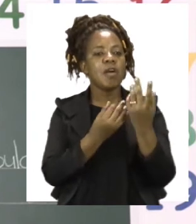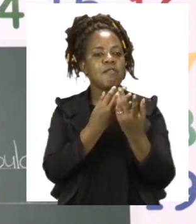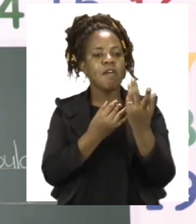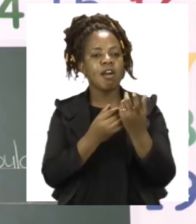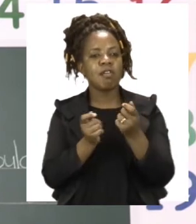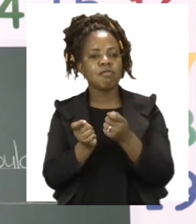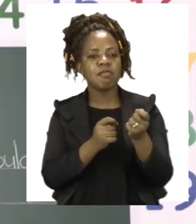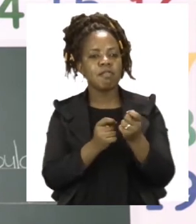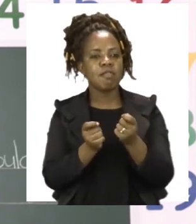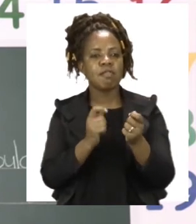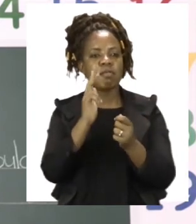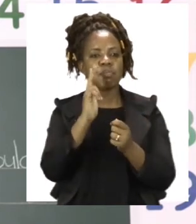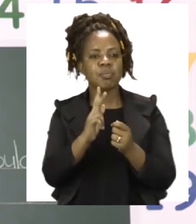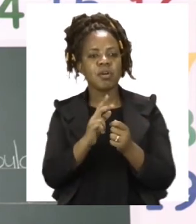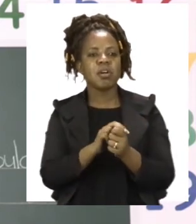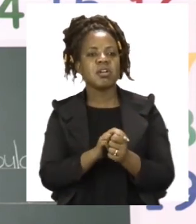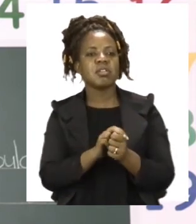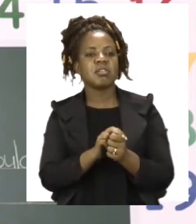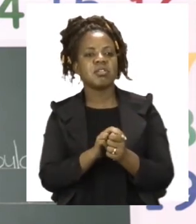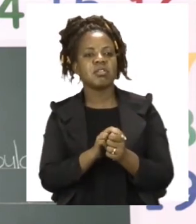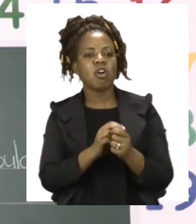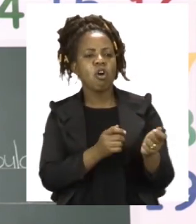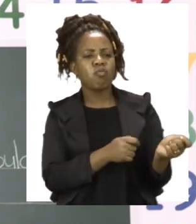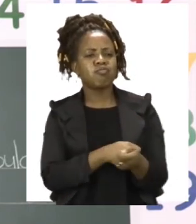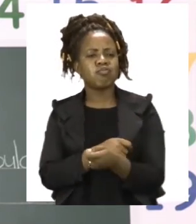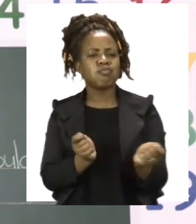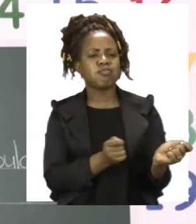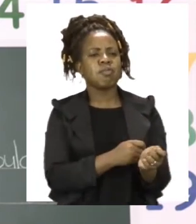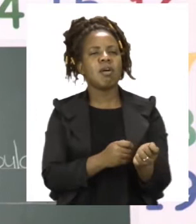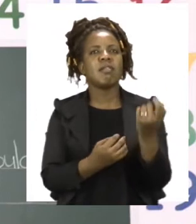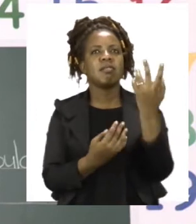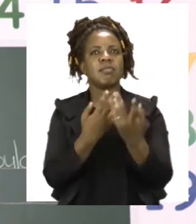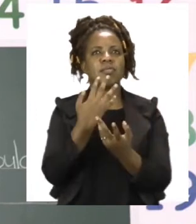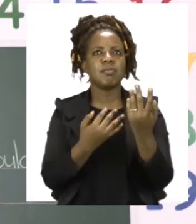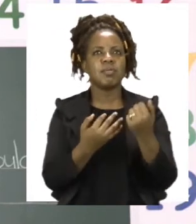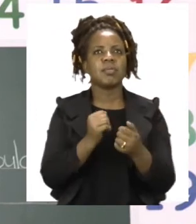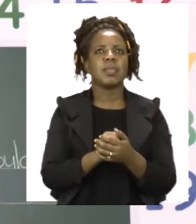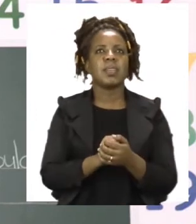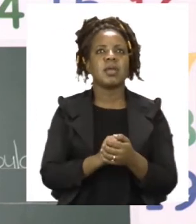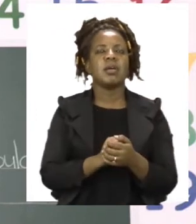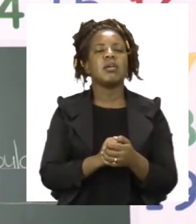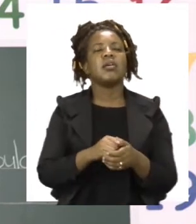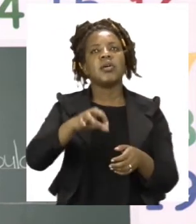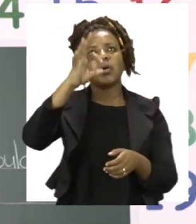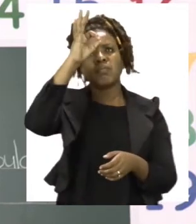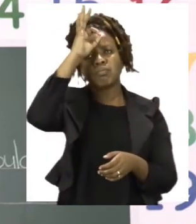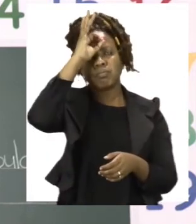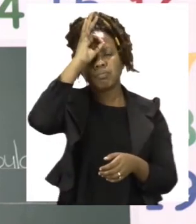heals people. A policeman protects people.